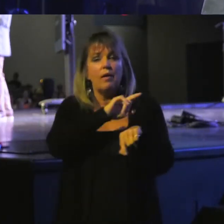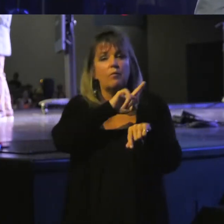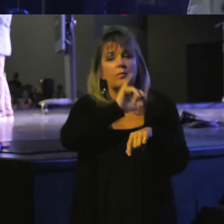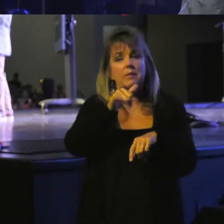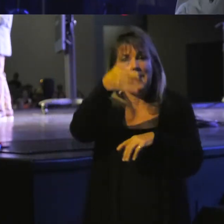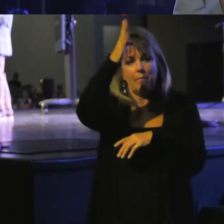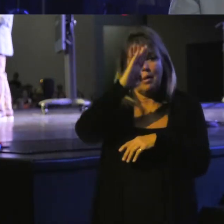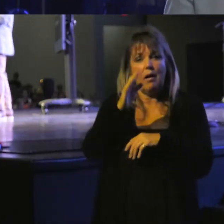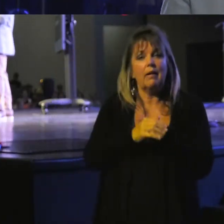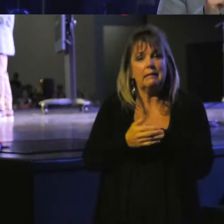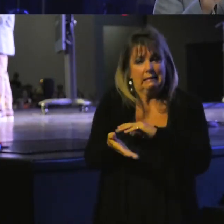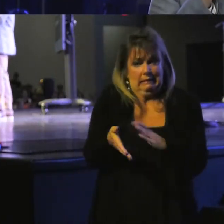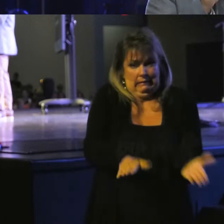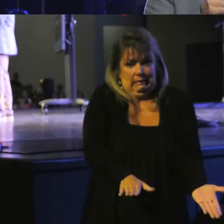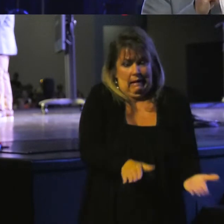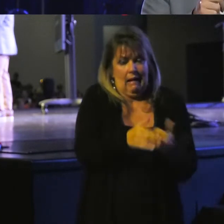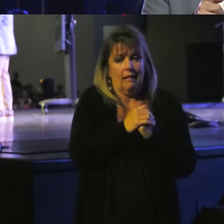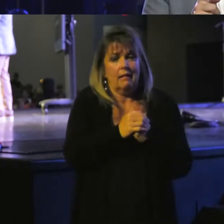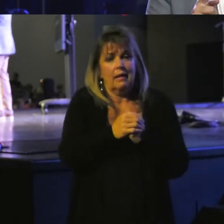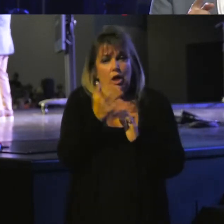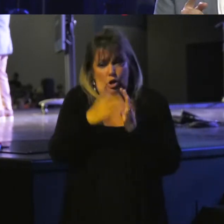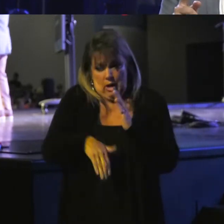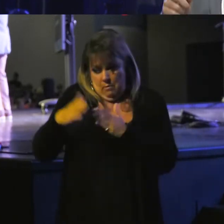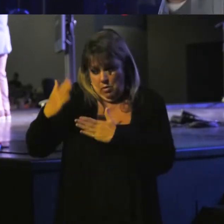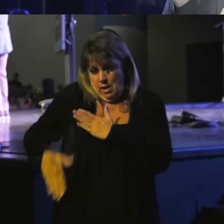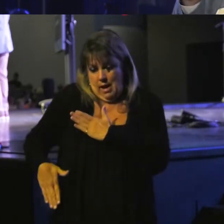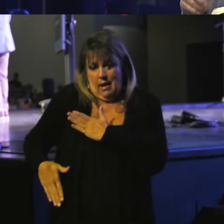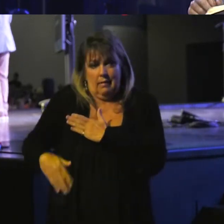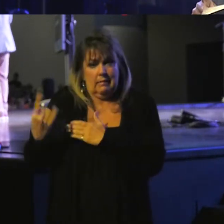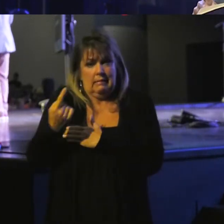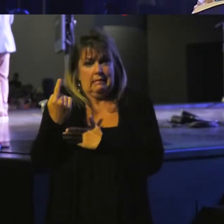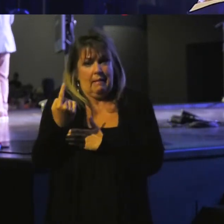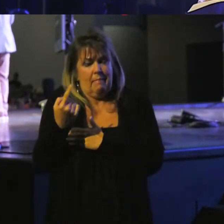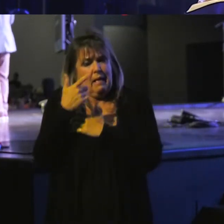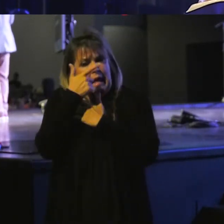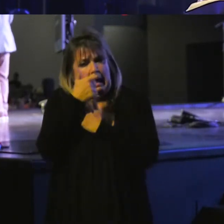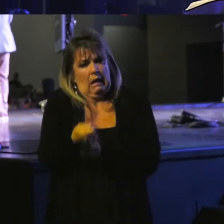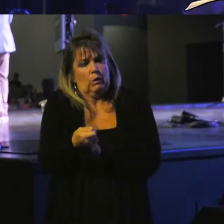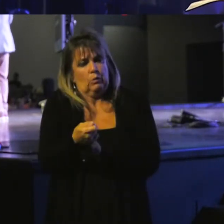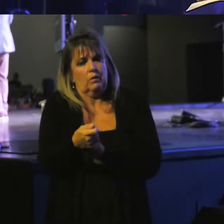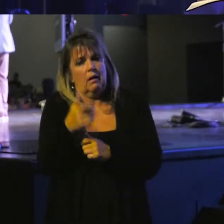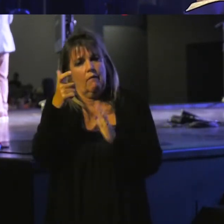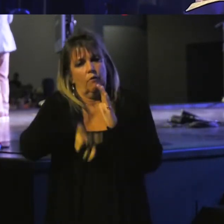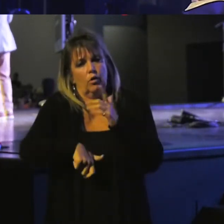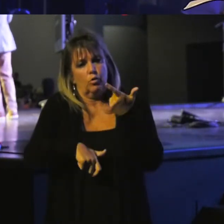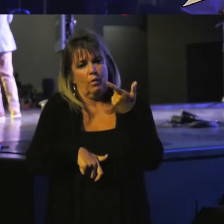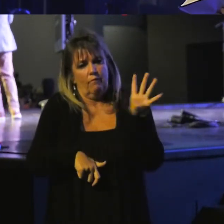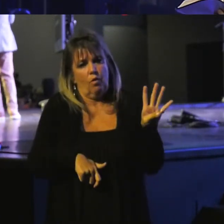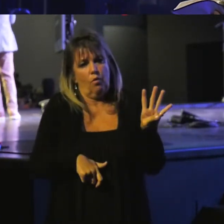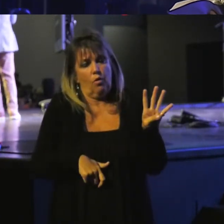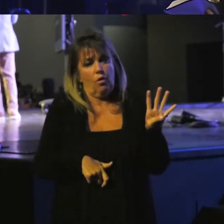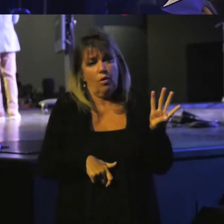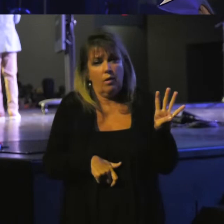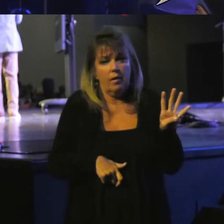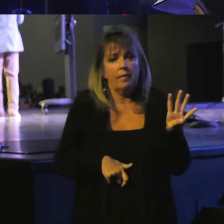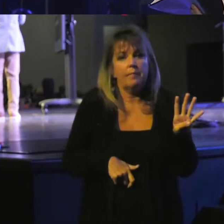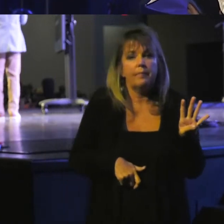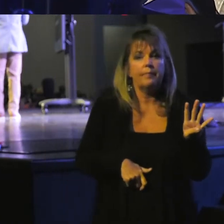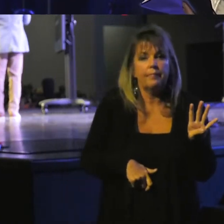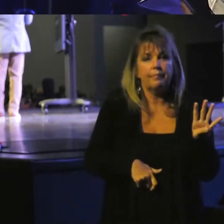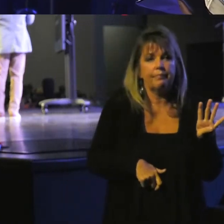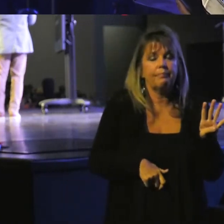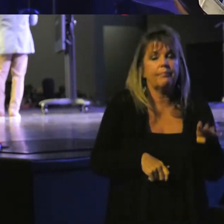and he lost his life. And then the chapter ends with something very interesting. Verse 24, but the hand of